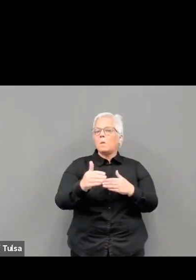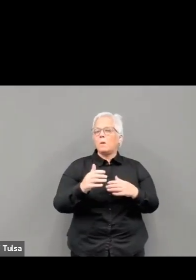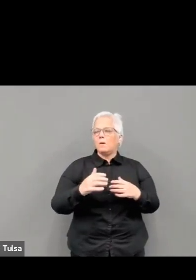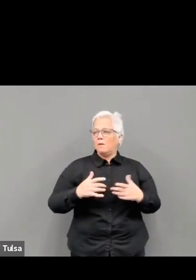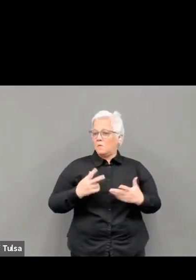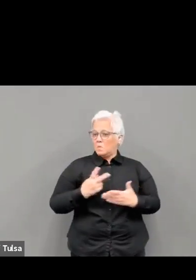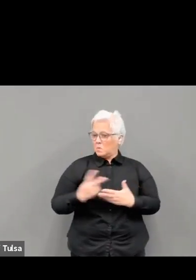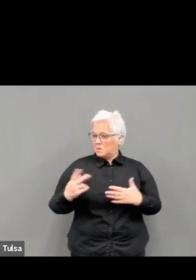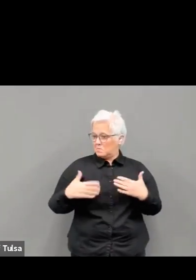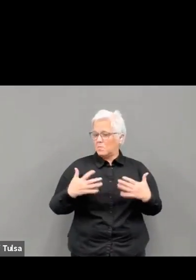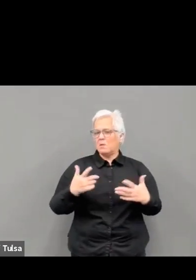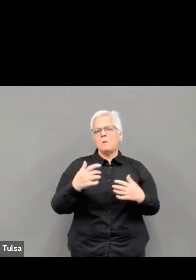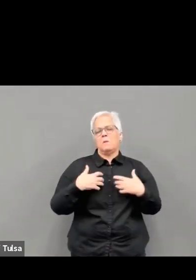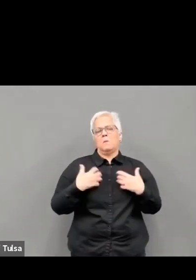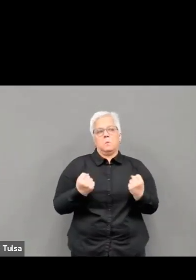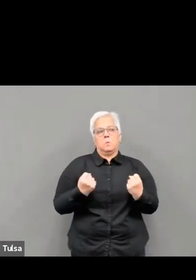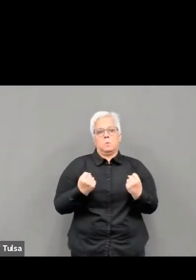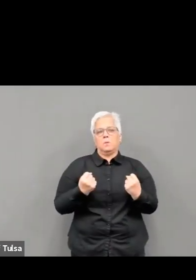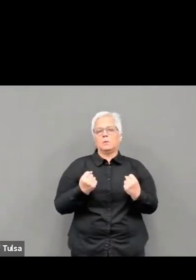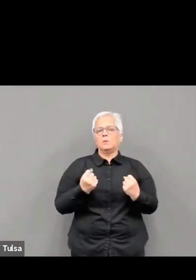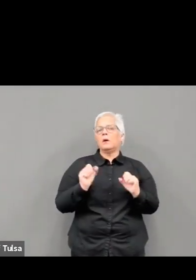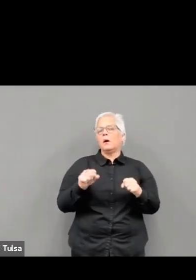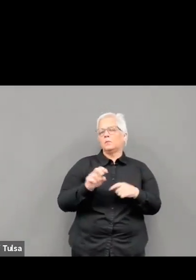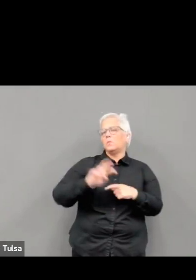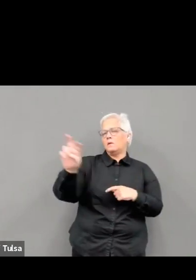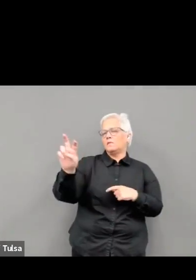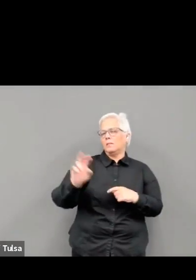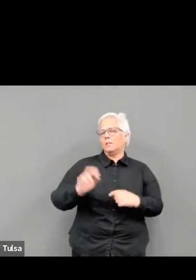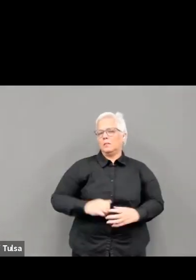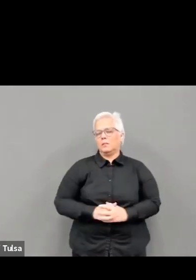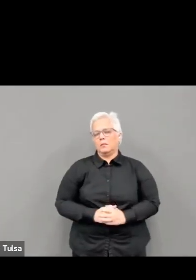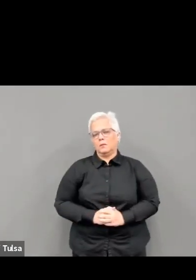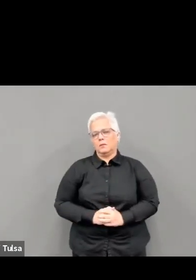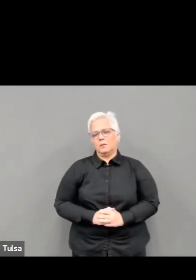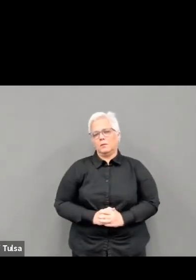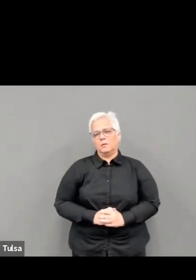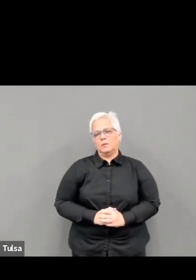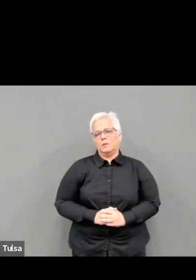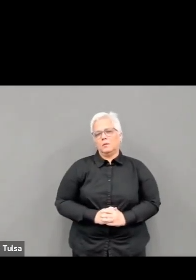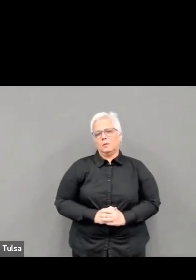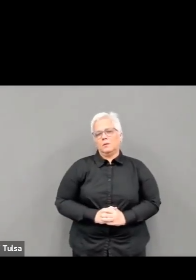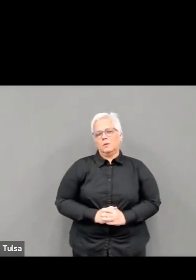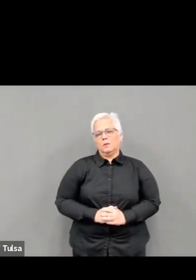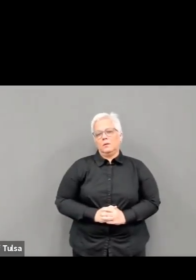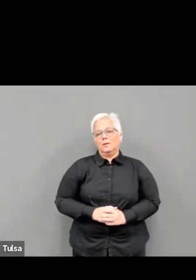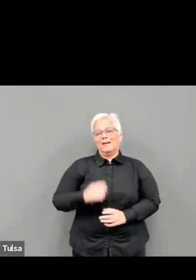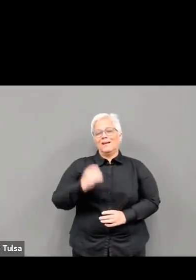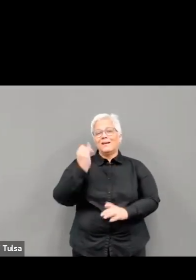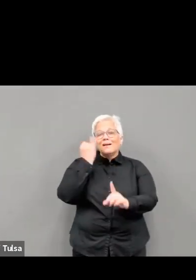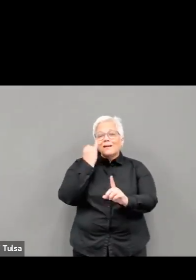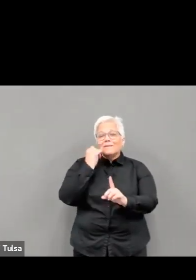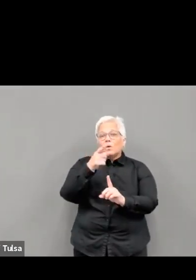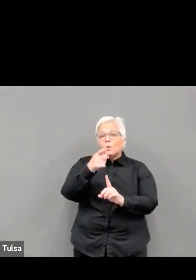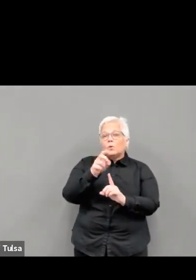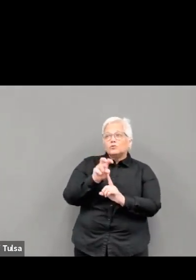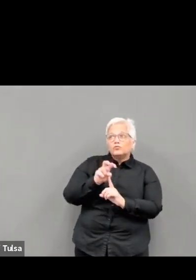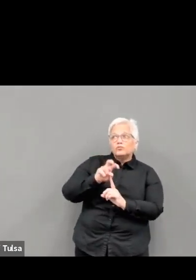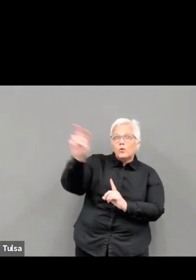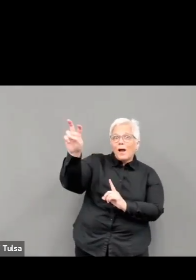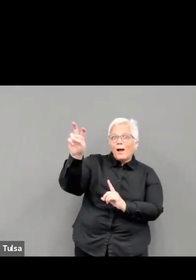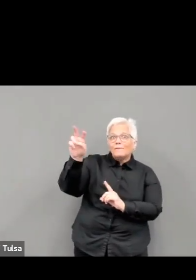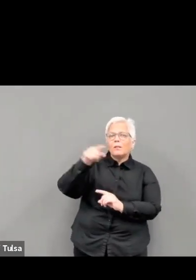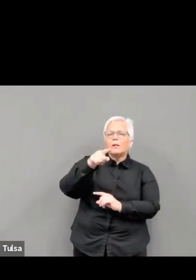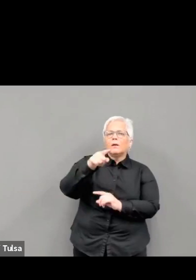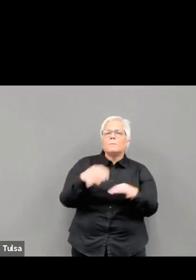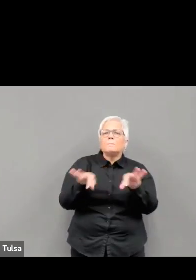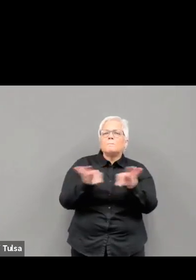Avoid crowds and stay at least six feet from anyone who did not travel with you. It's important to do this everywhere, both indoors and